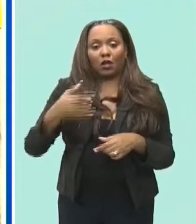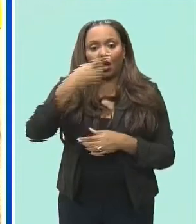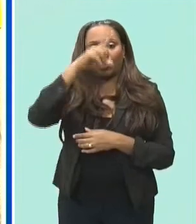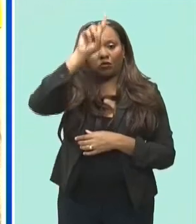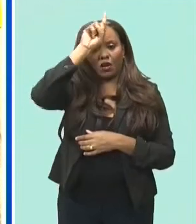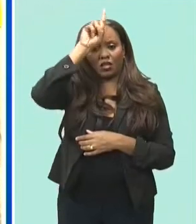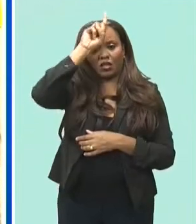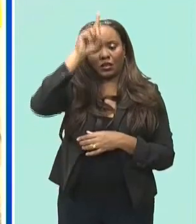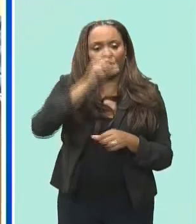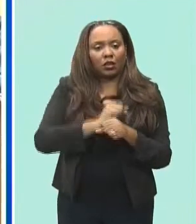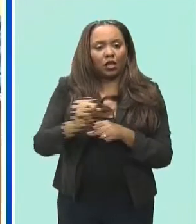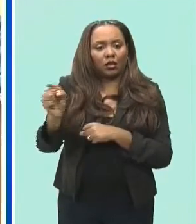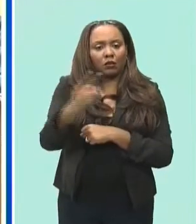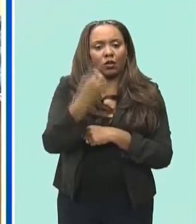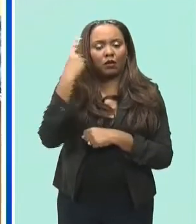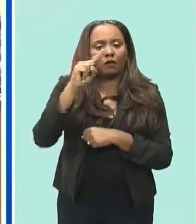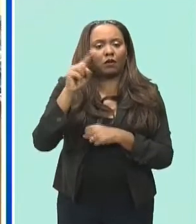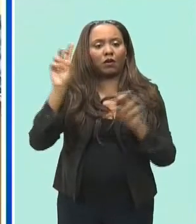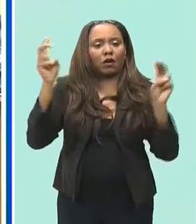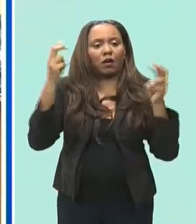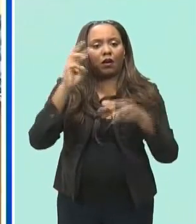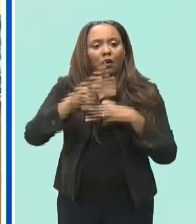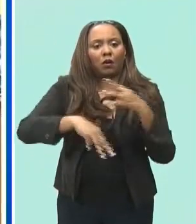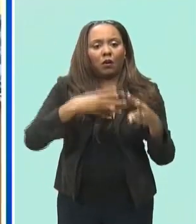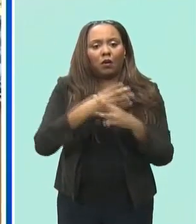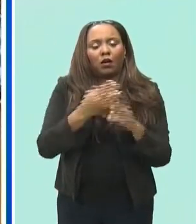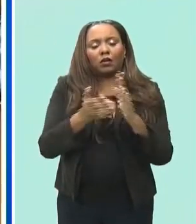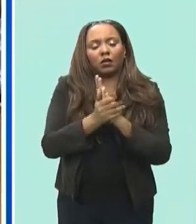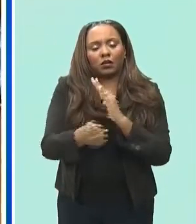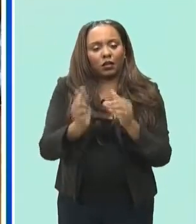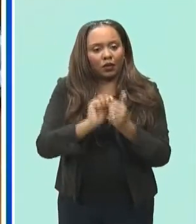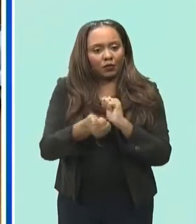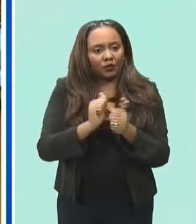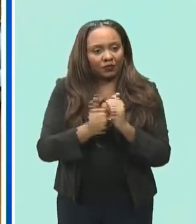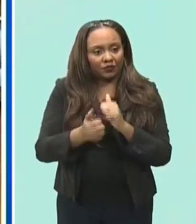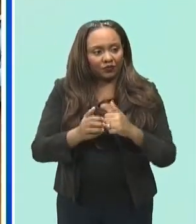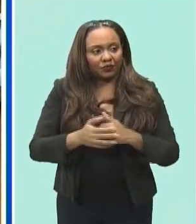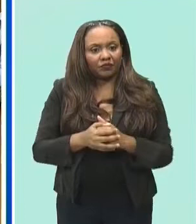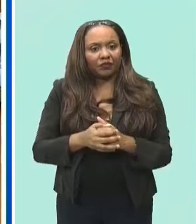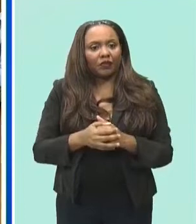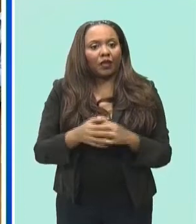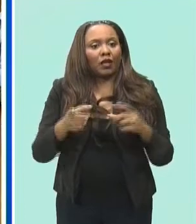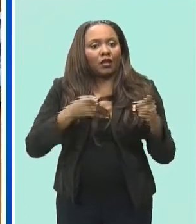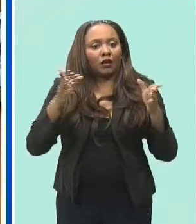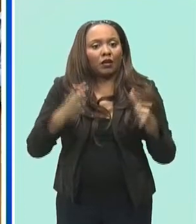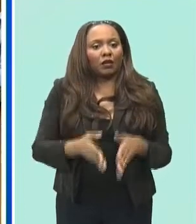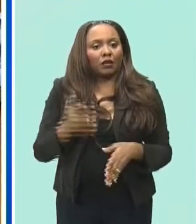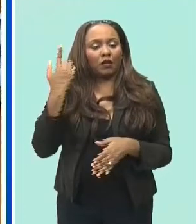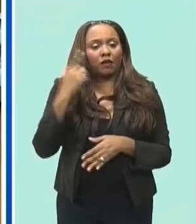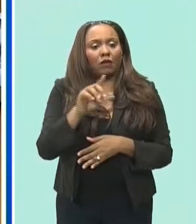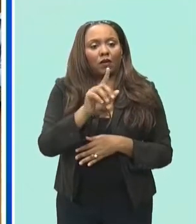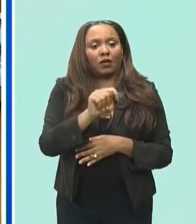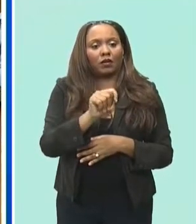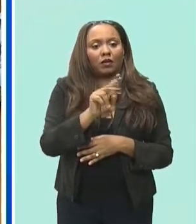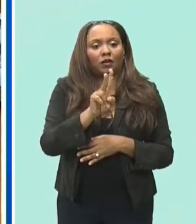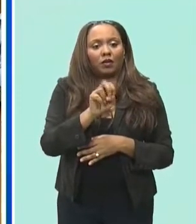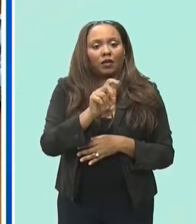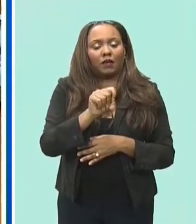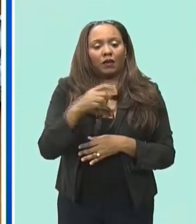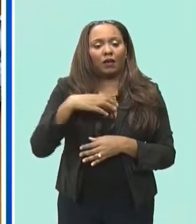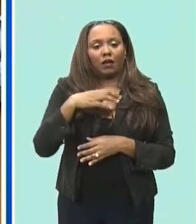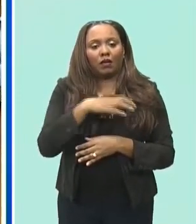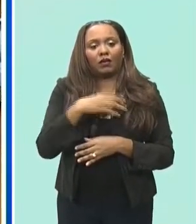45th biennial world skills competition executive director of the t-vet council henderson eastman explains that the delegation